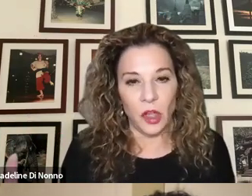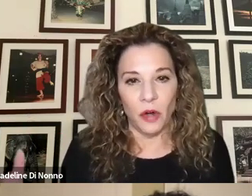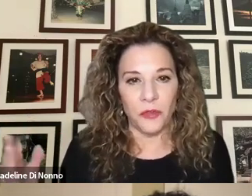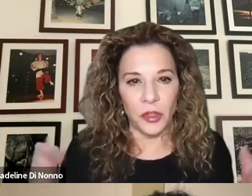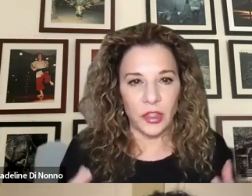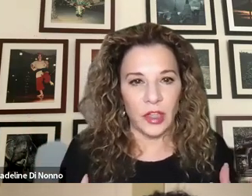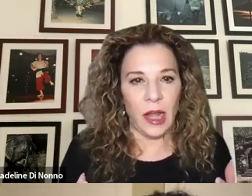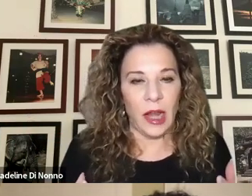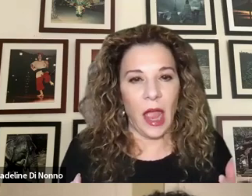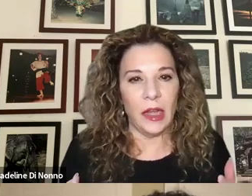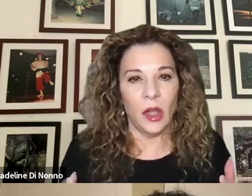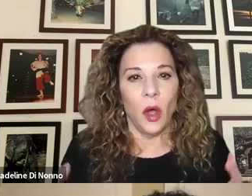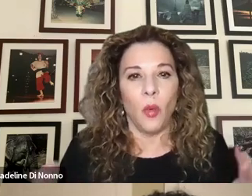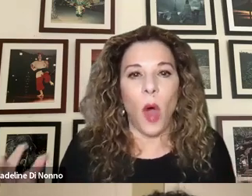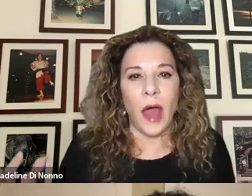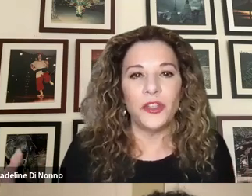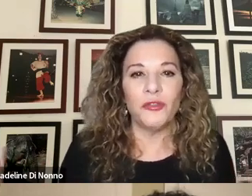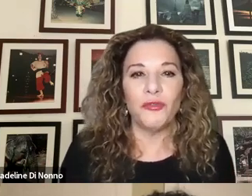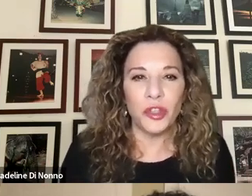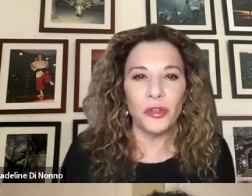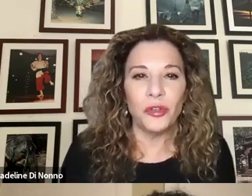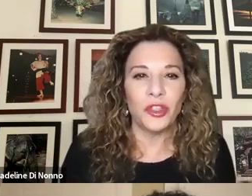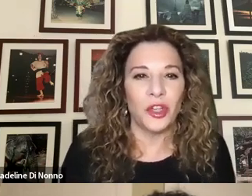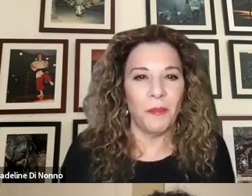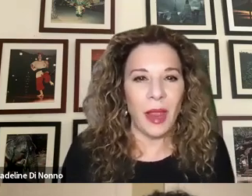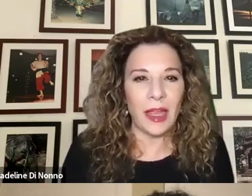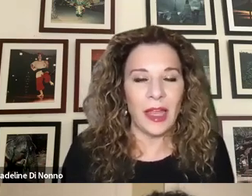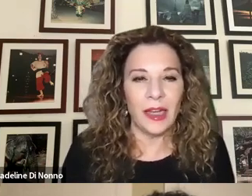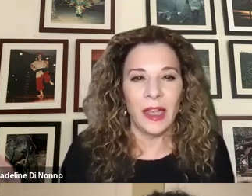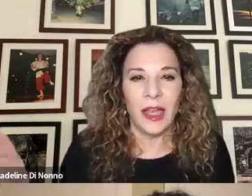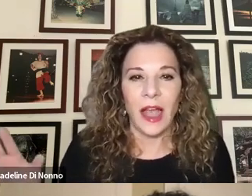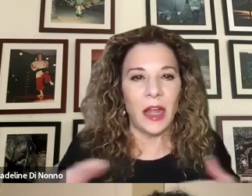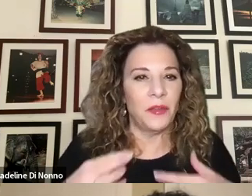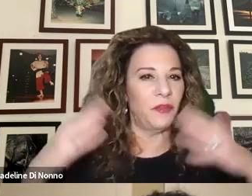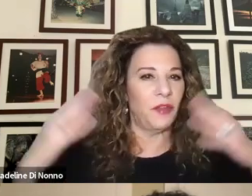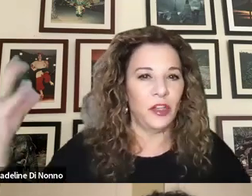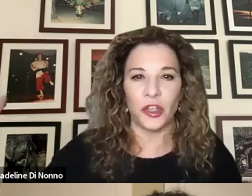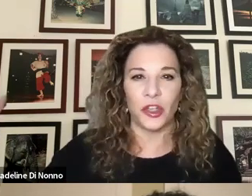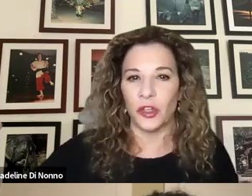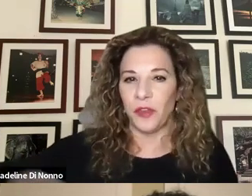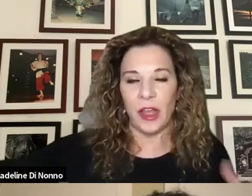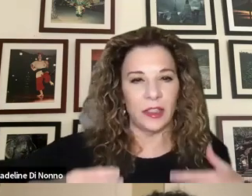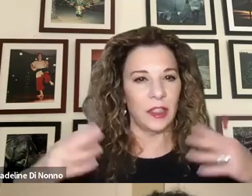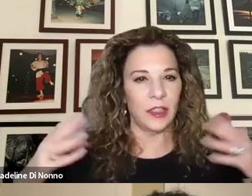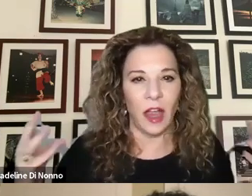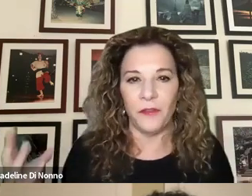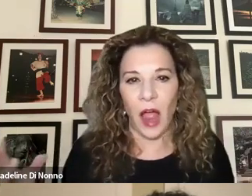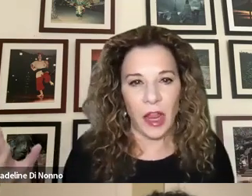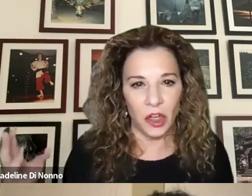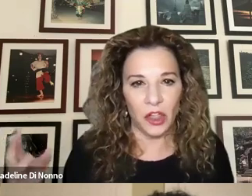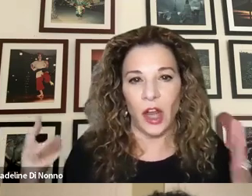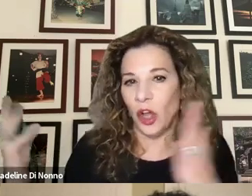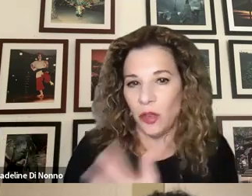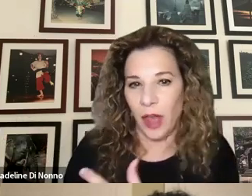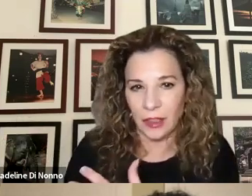You know, for the setting? And why did you choose to make it kind of adventure, fantasy, sci-fi-ish? I know that's